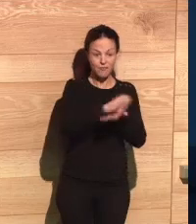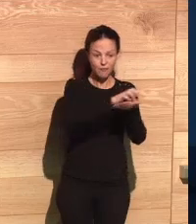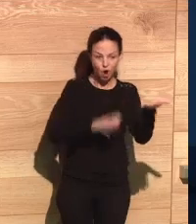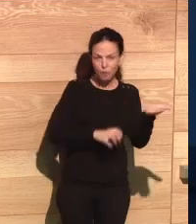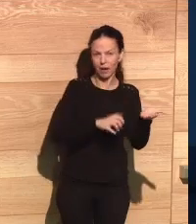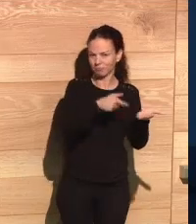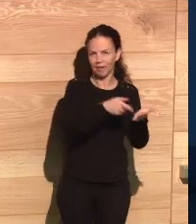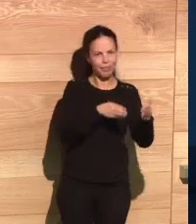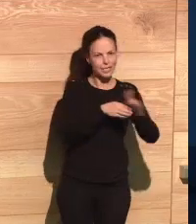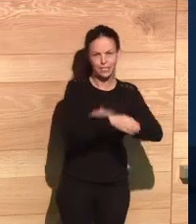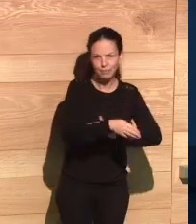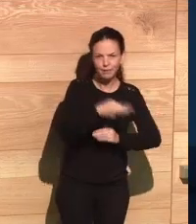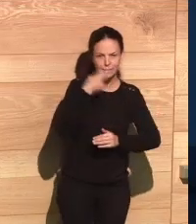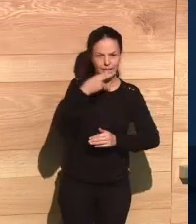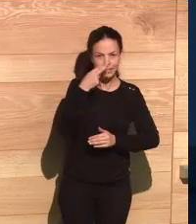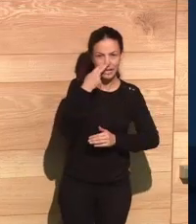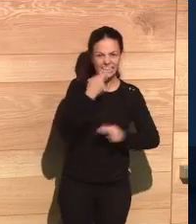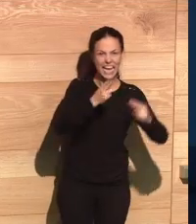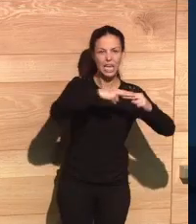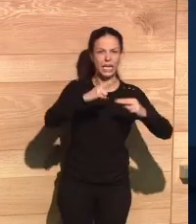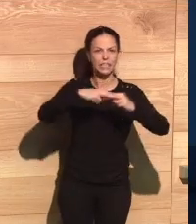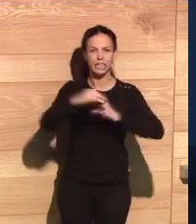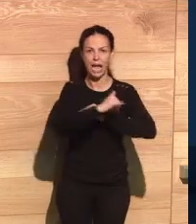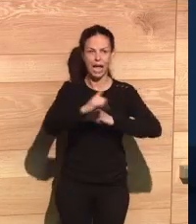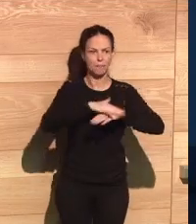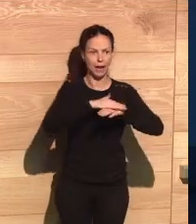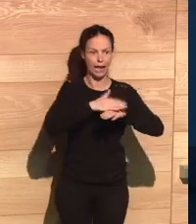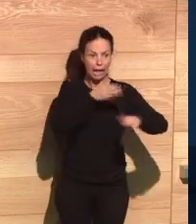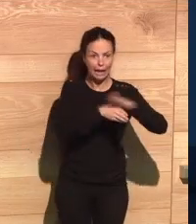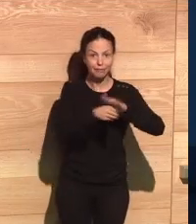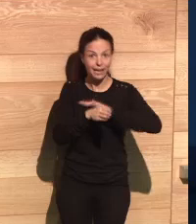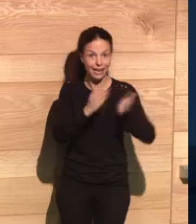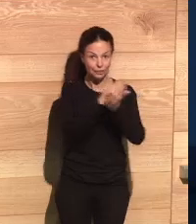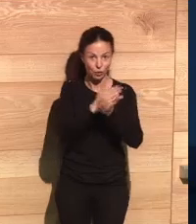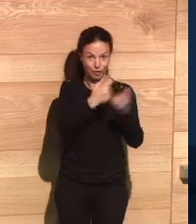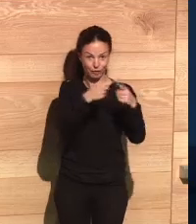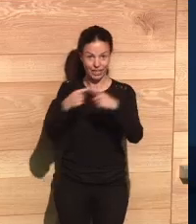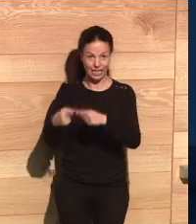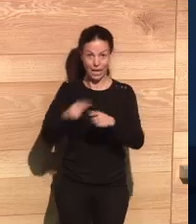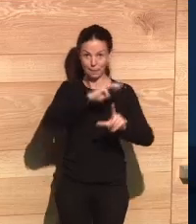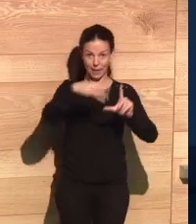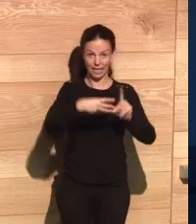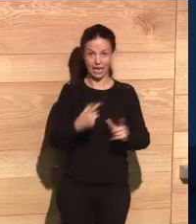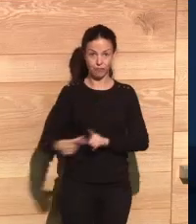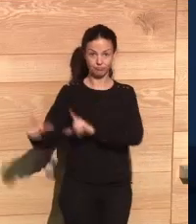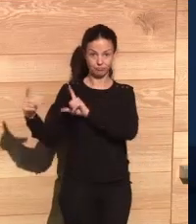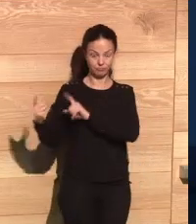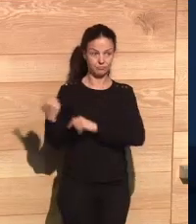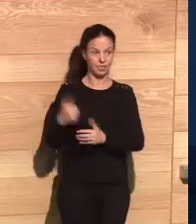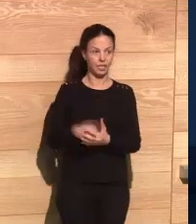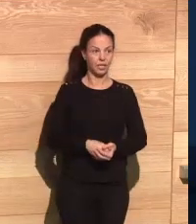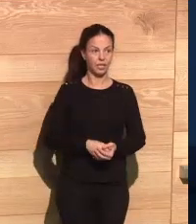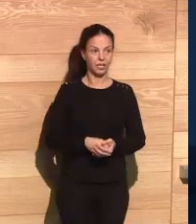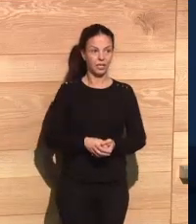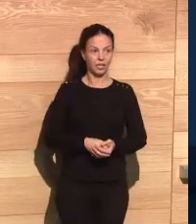progress. So I recommend that you download the report. It's very interesting. It has links